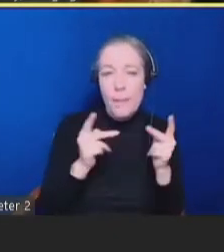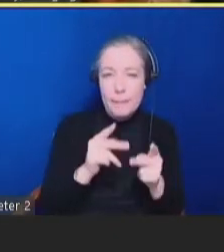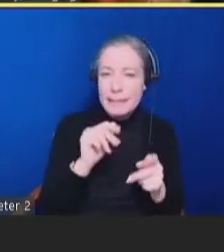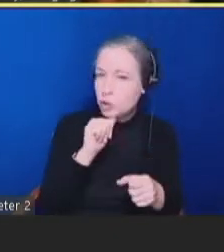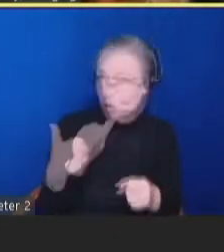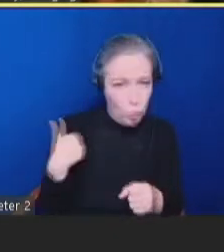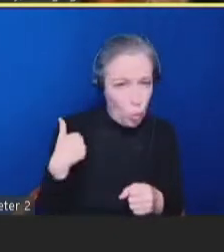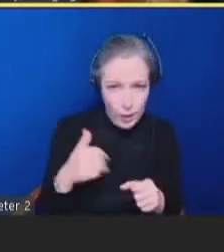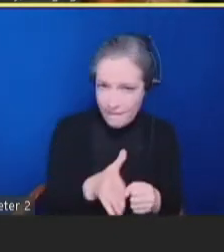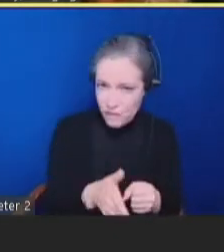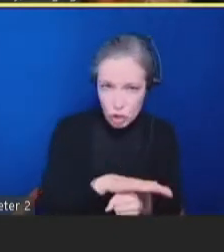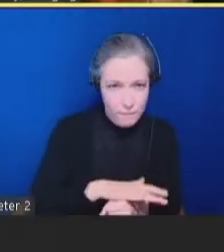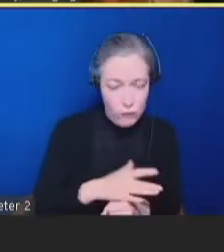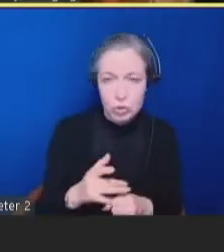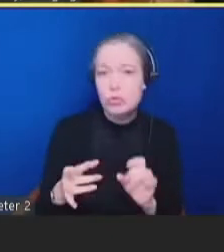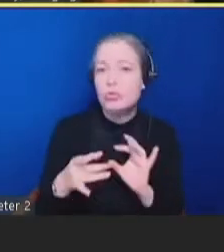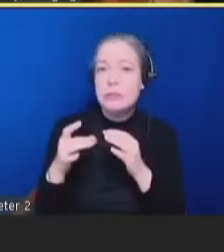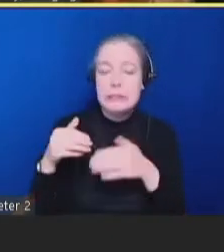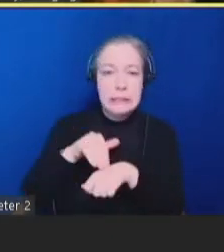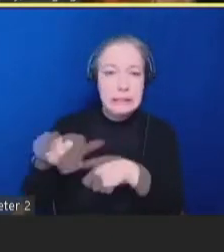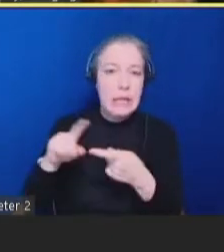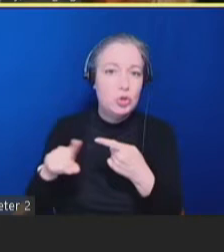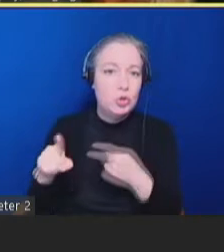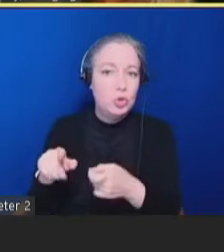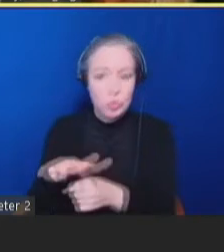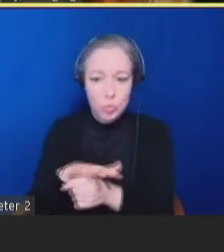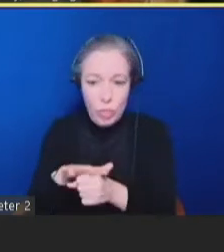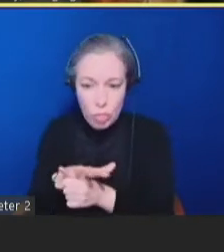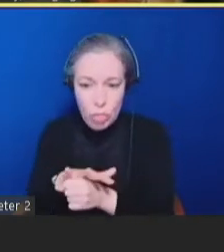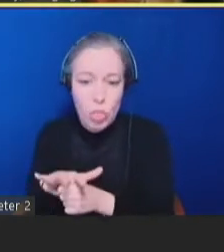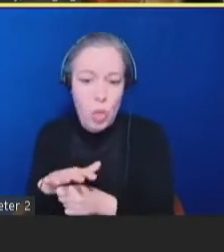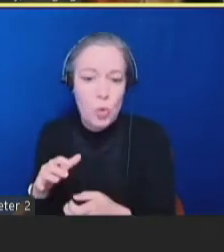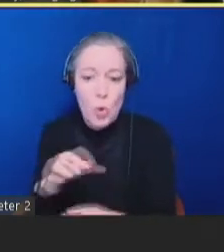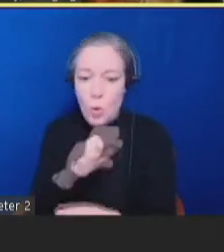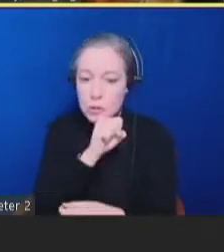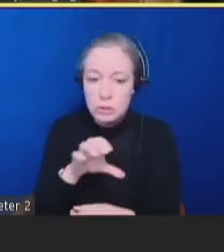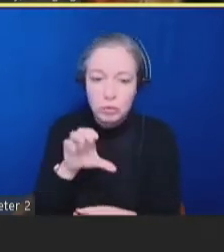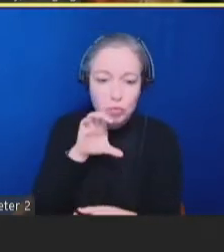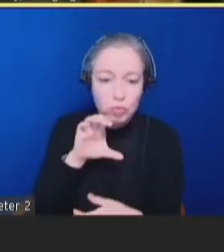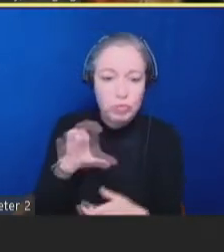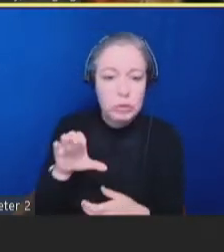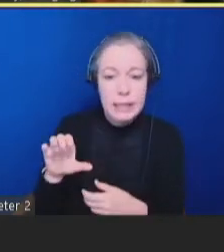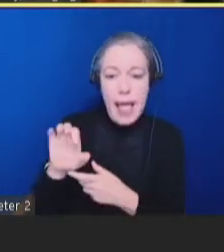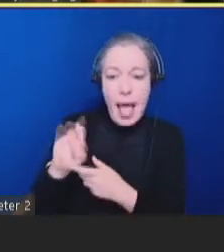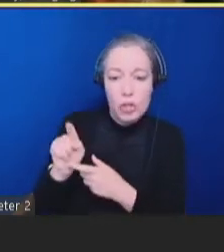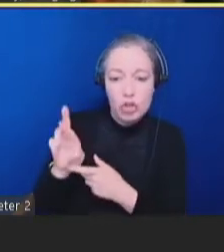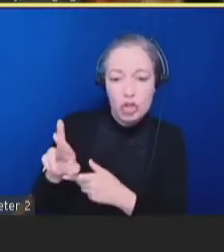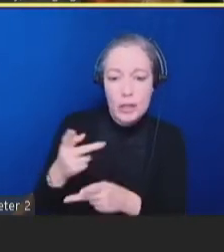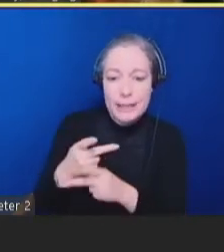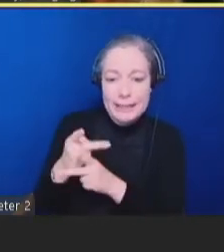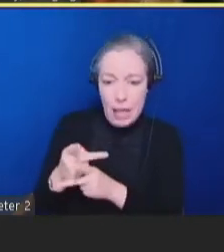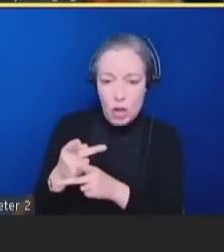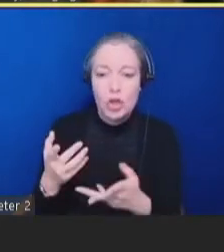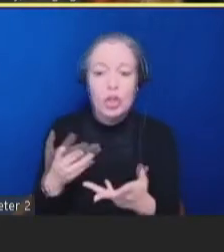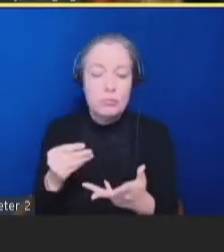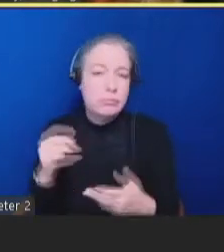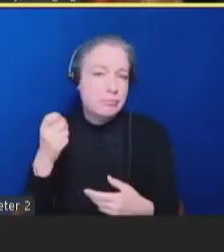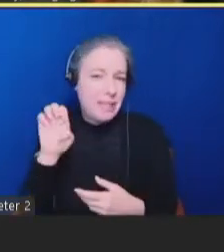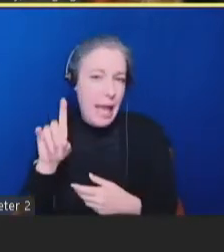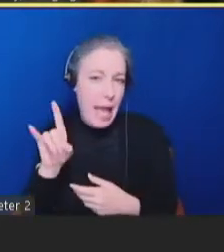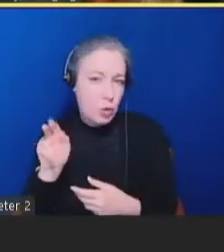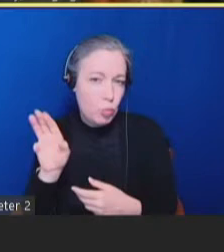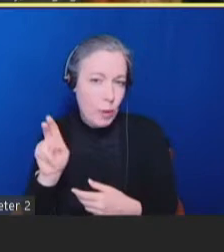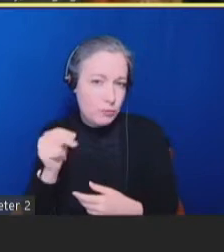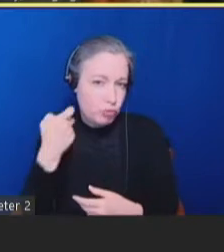Care Locator or DIAL, as Edwin mentioned, the Disability Information and Access Line, to connect to the best resource for vaccines in their